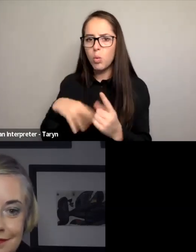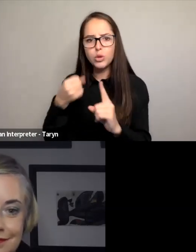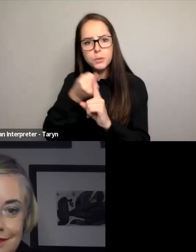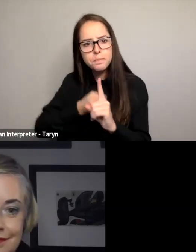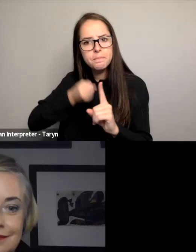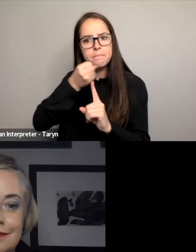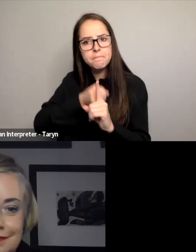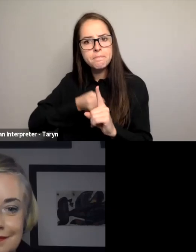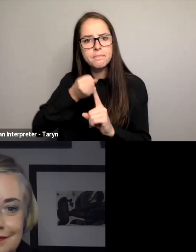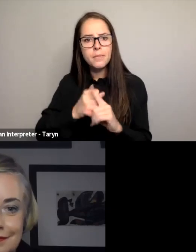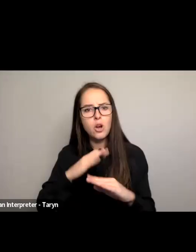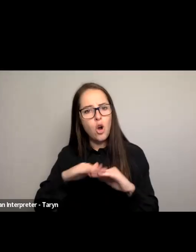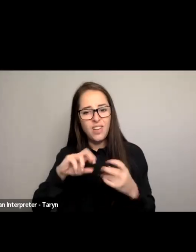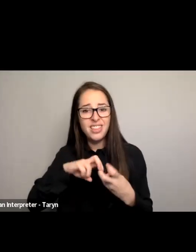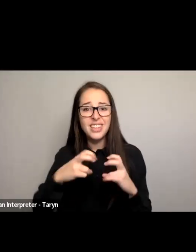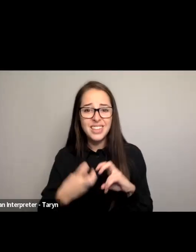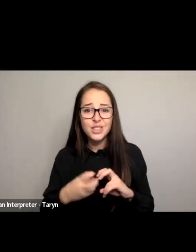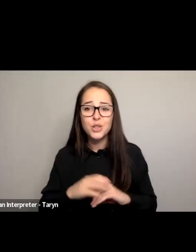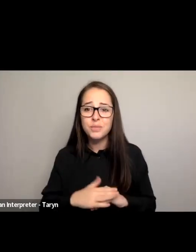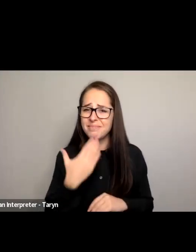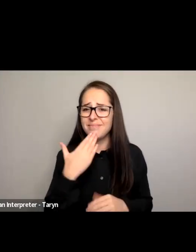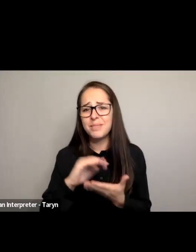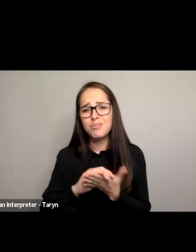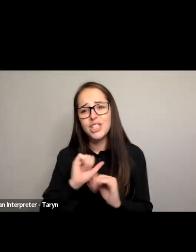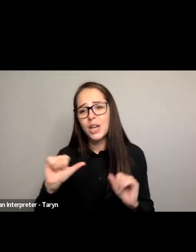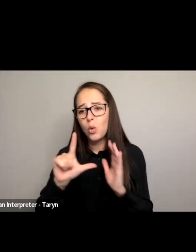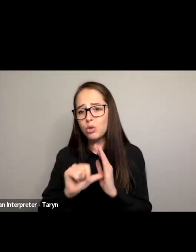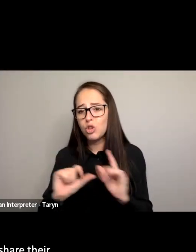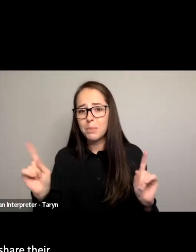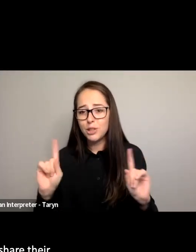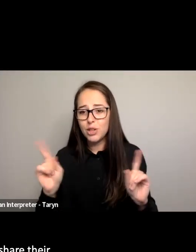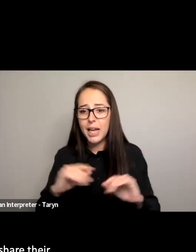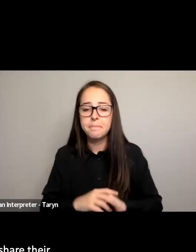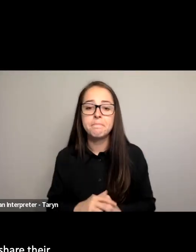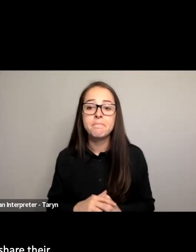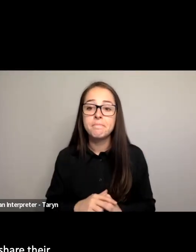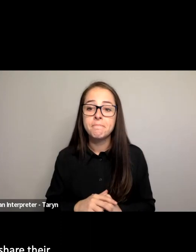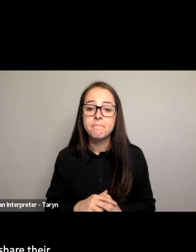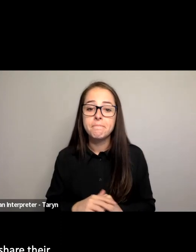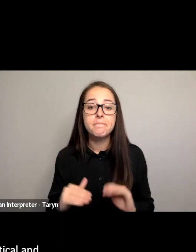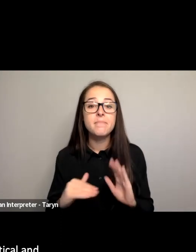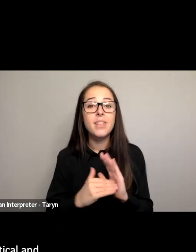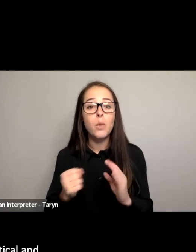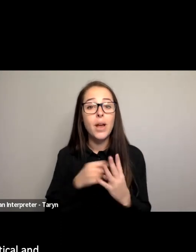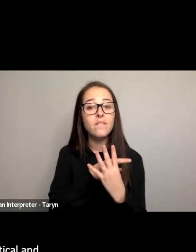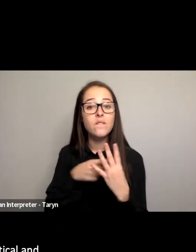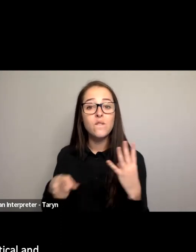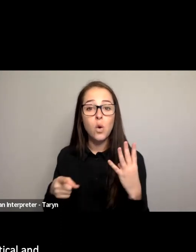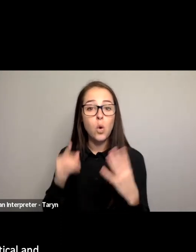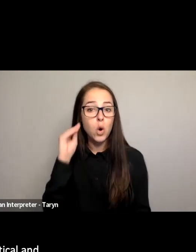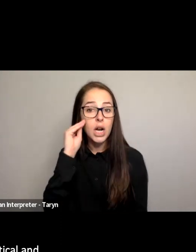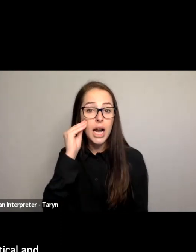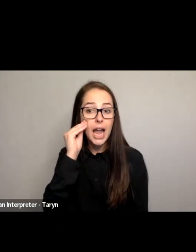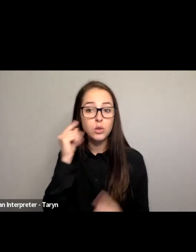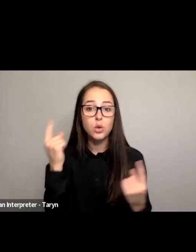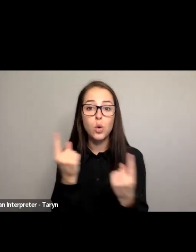your time today. Today we have four representatives from councils across the country who are here to share their experiences of leading political and cultural